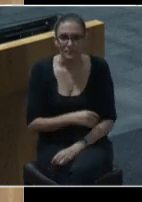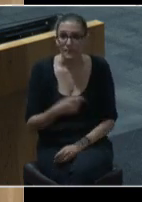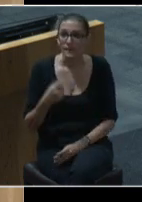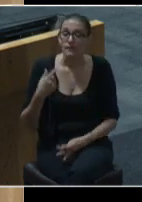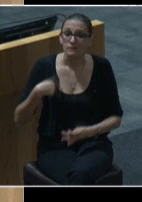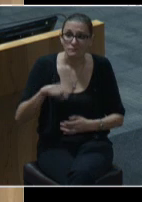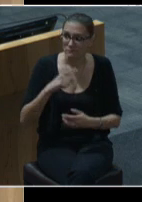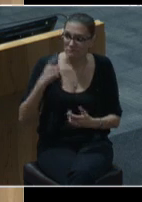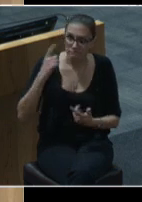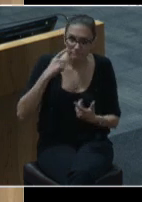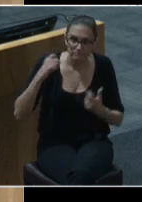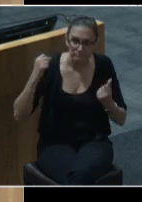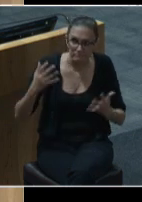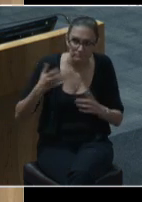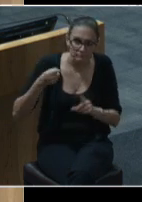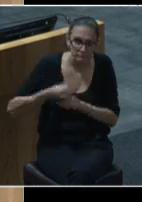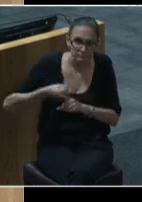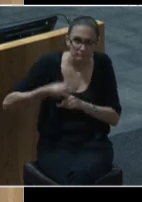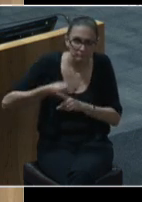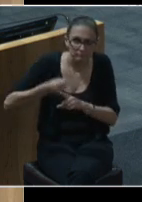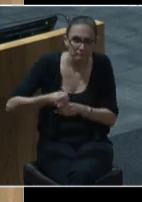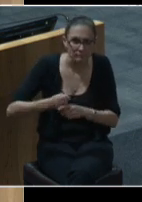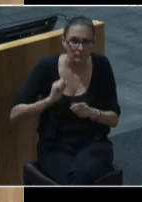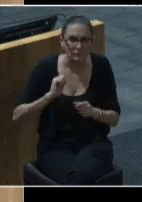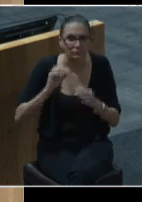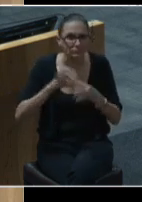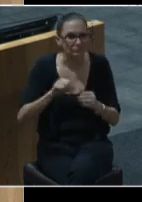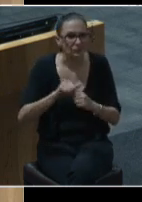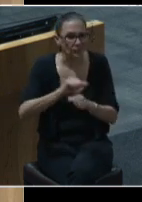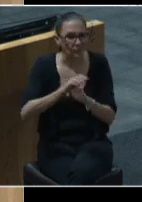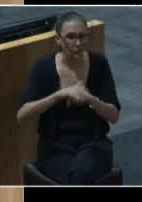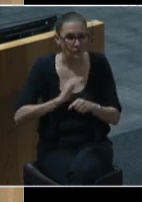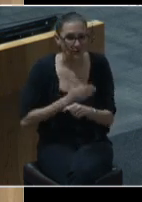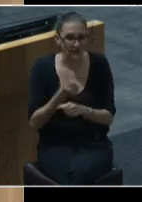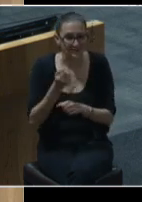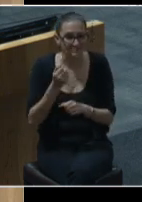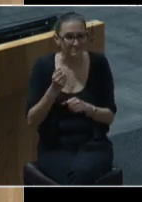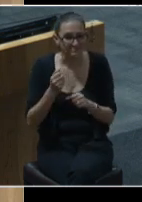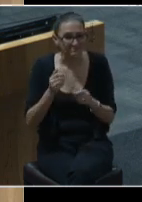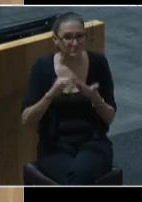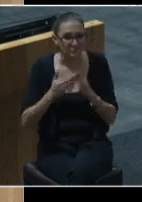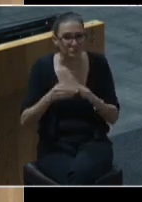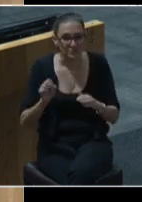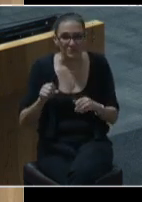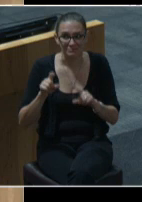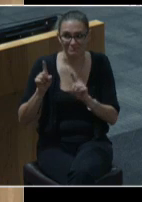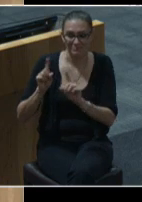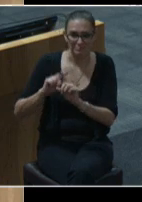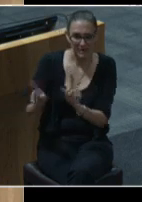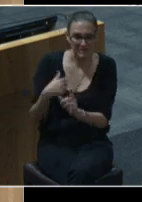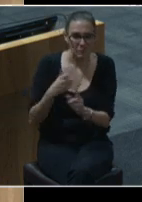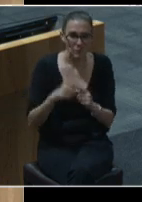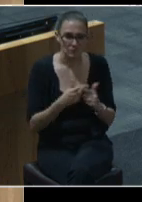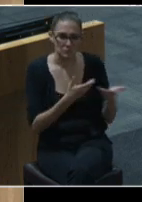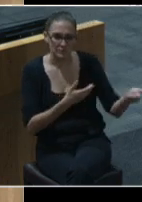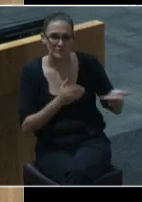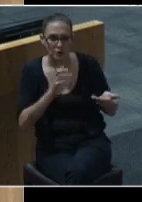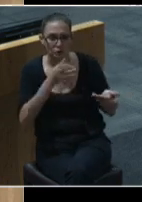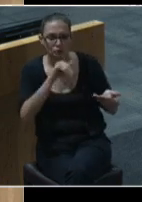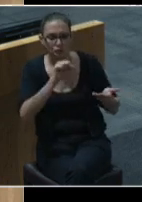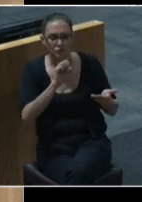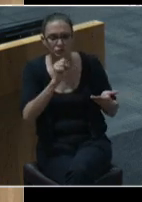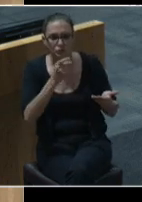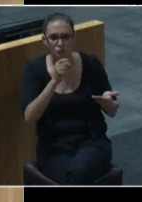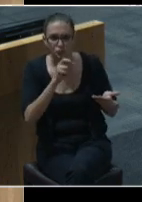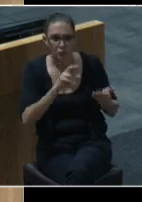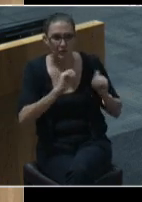professionals about the impacts of coven 19 on our community i would like to invite assistant city manager chris shorter to share how our organization is